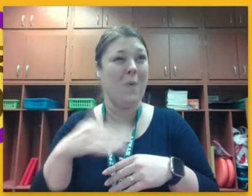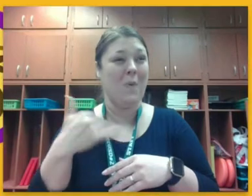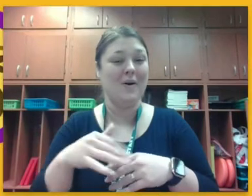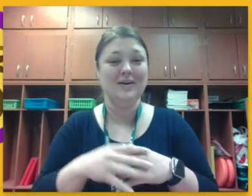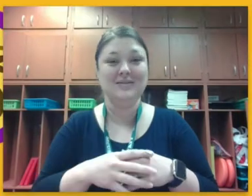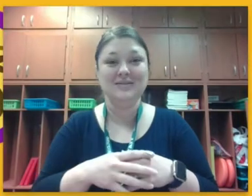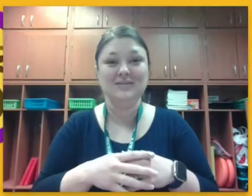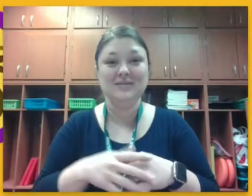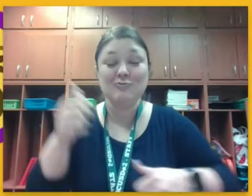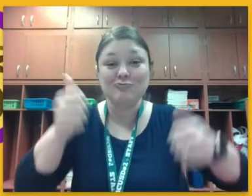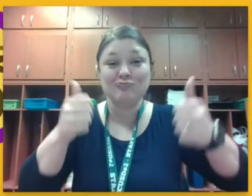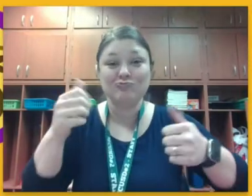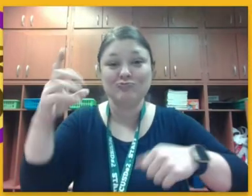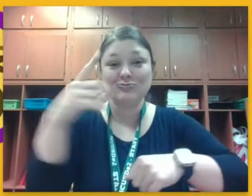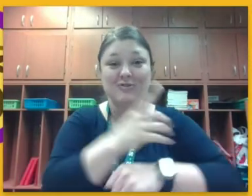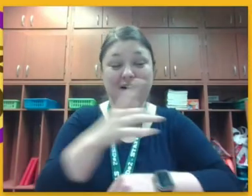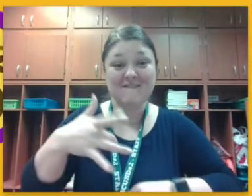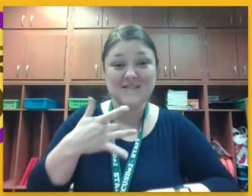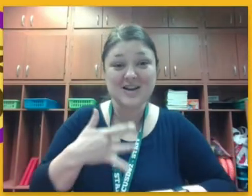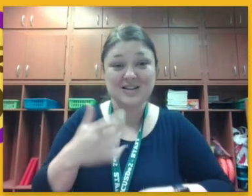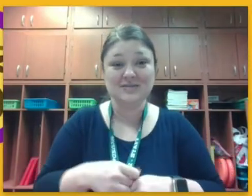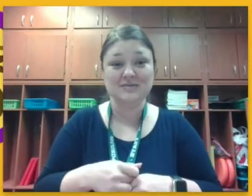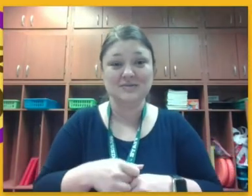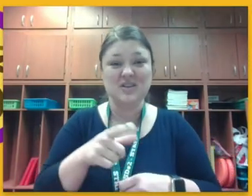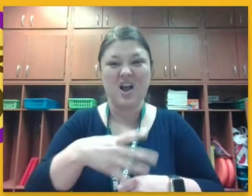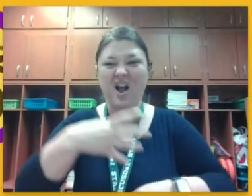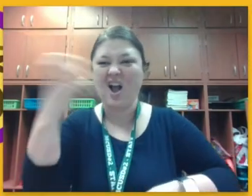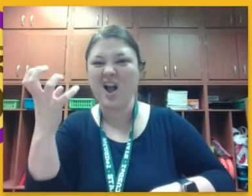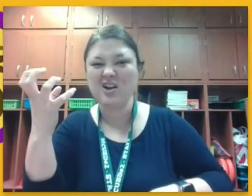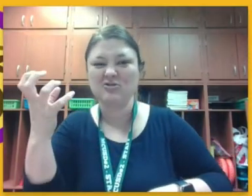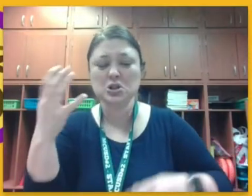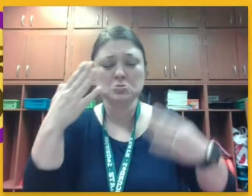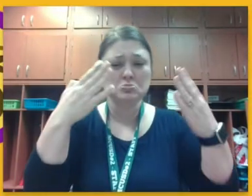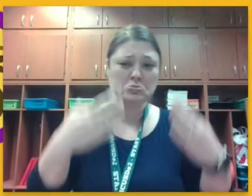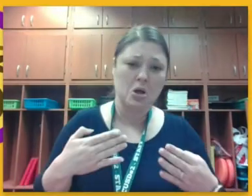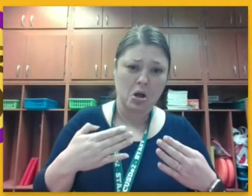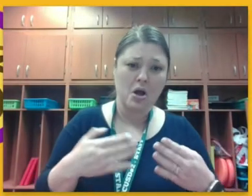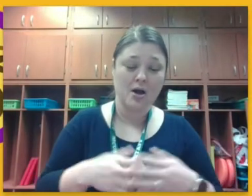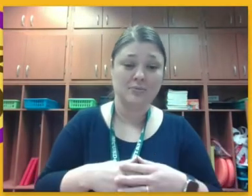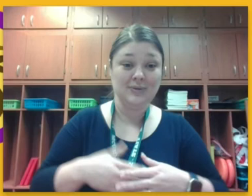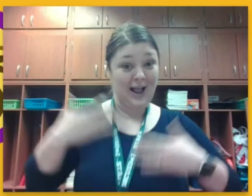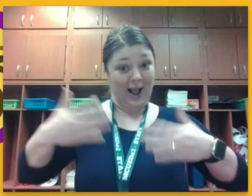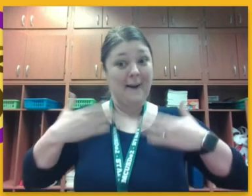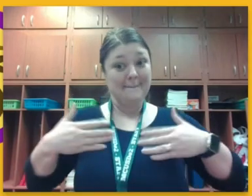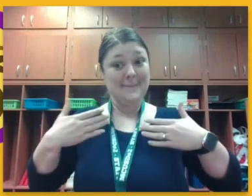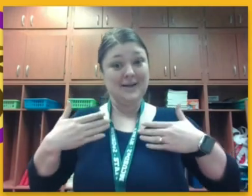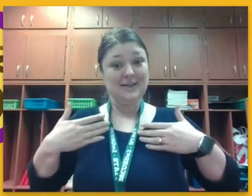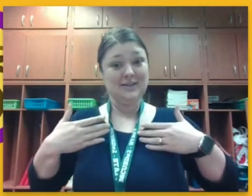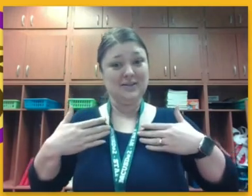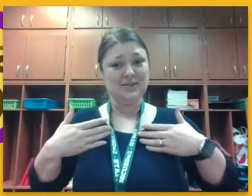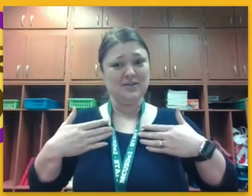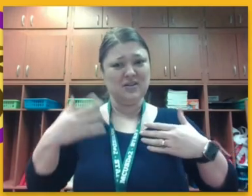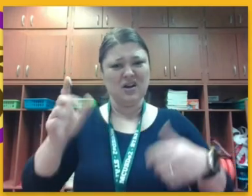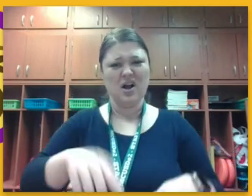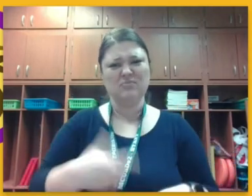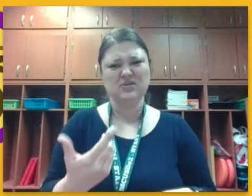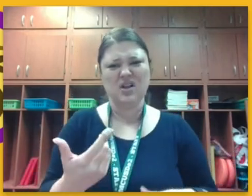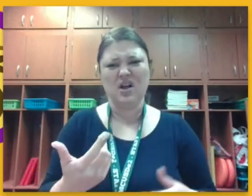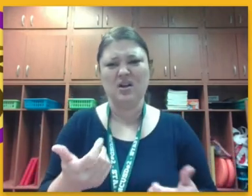was this dolphin angry sad happy or upset